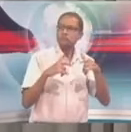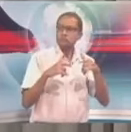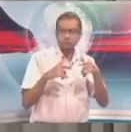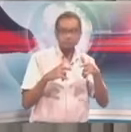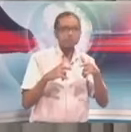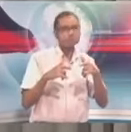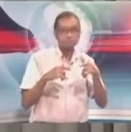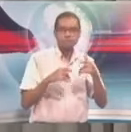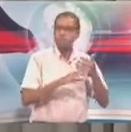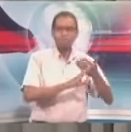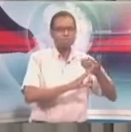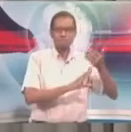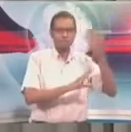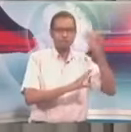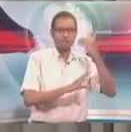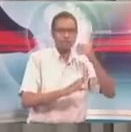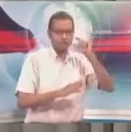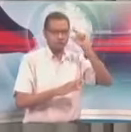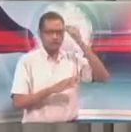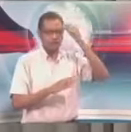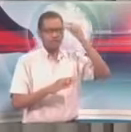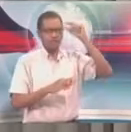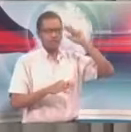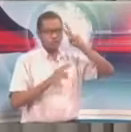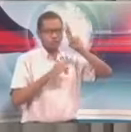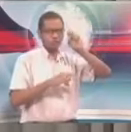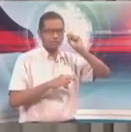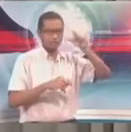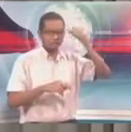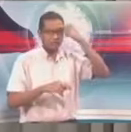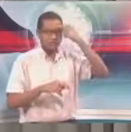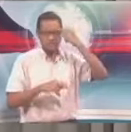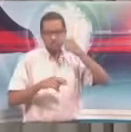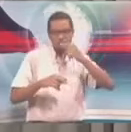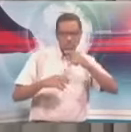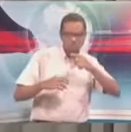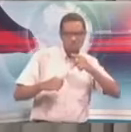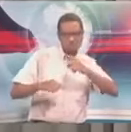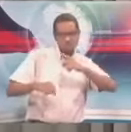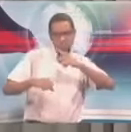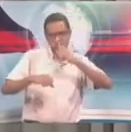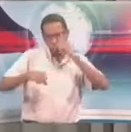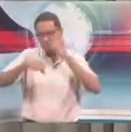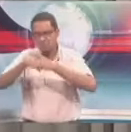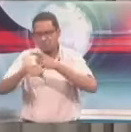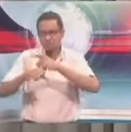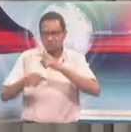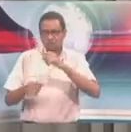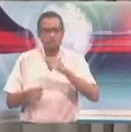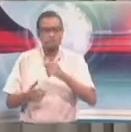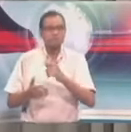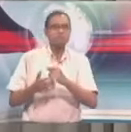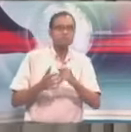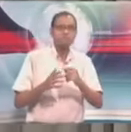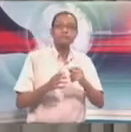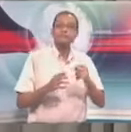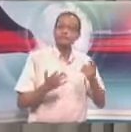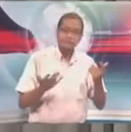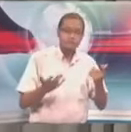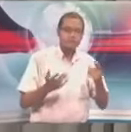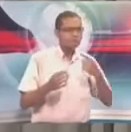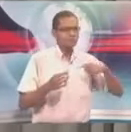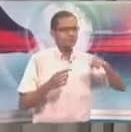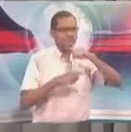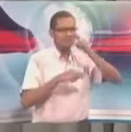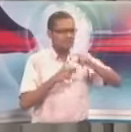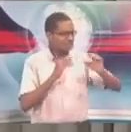time have I ever asked what plane it is, which plane you're coming in on. This whole conversation, Trinidad and Tobago, began